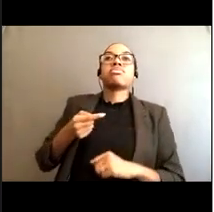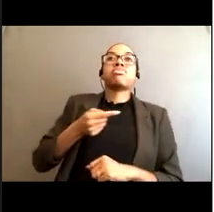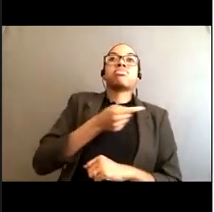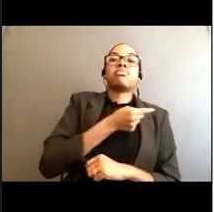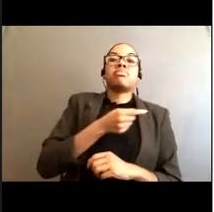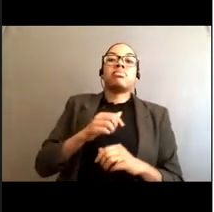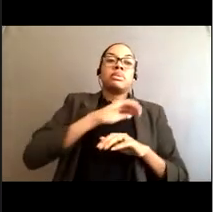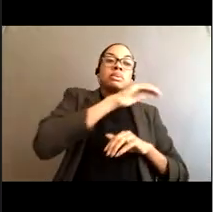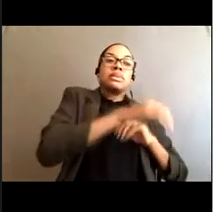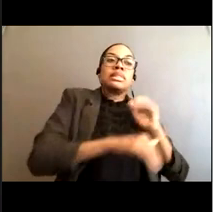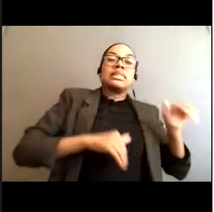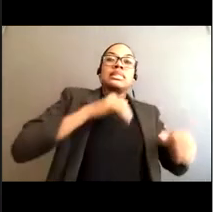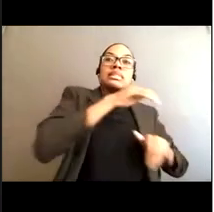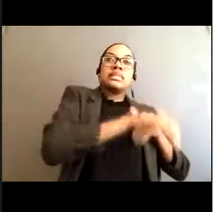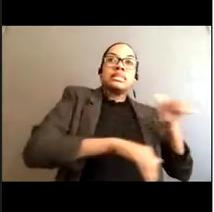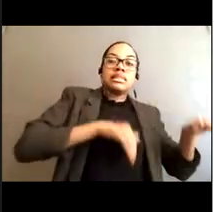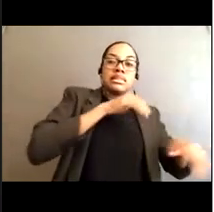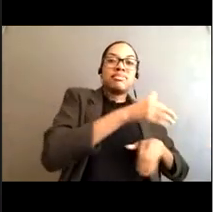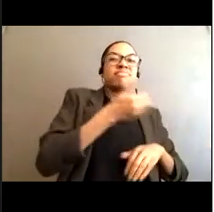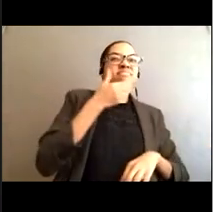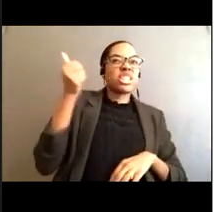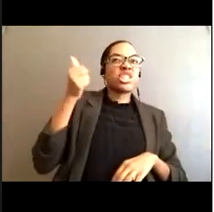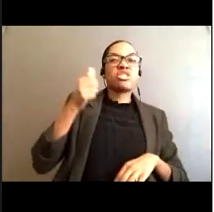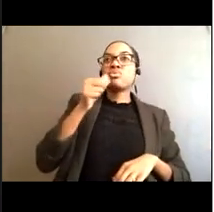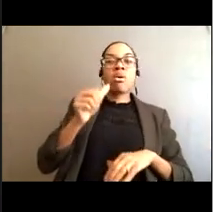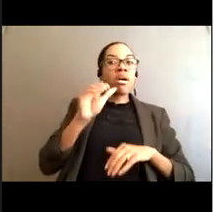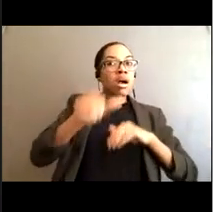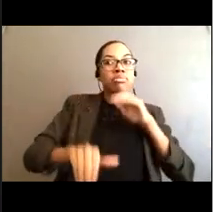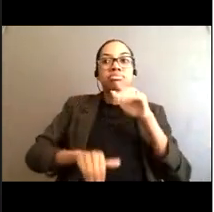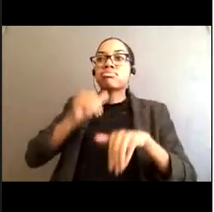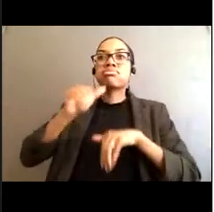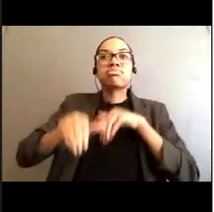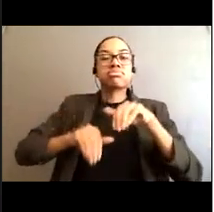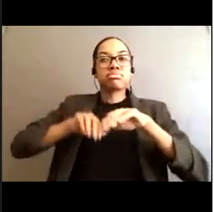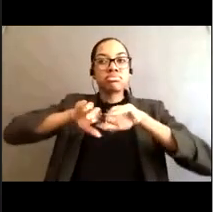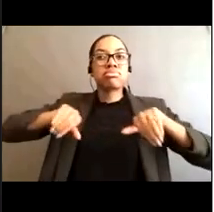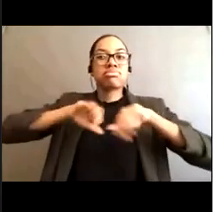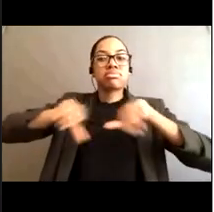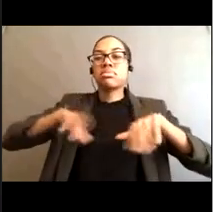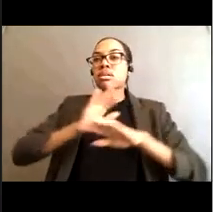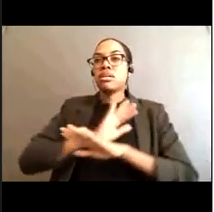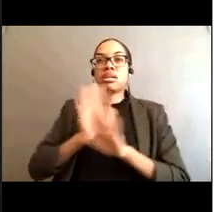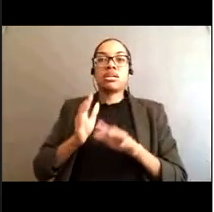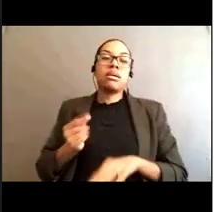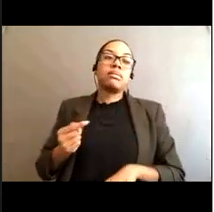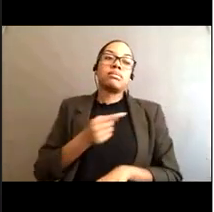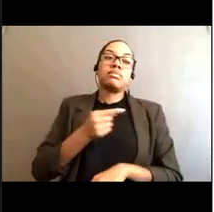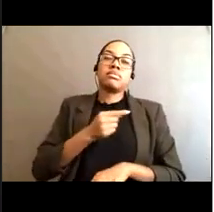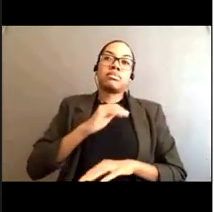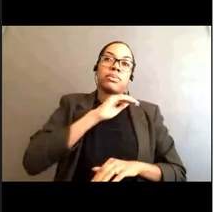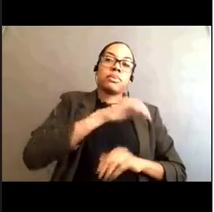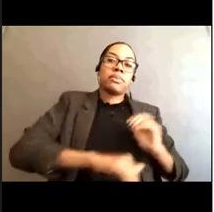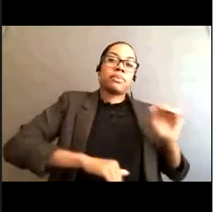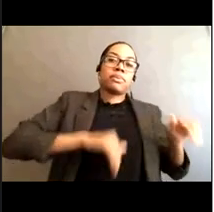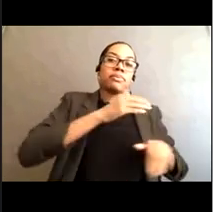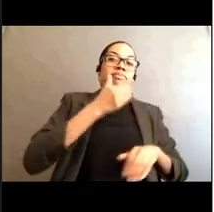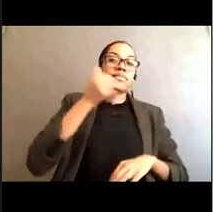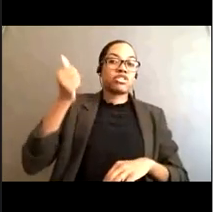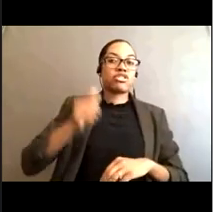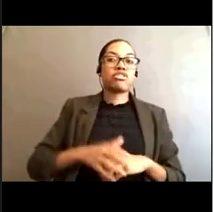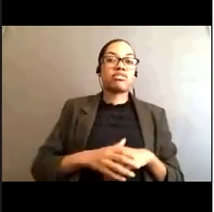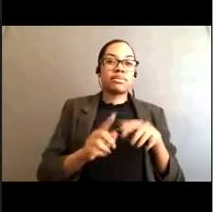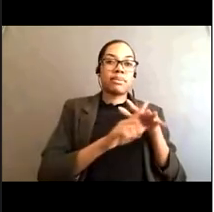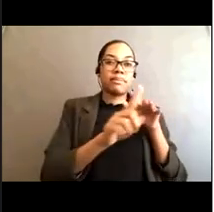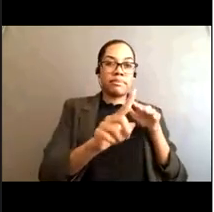Swim parallel, get out of the rip current, use the waves after you're out of the rip current to get back to shore. So with that,